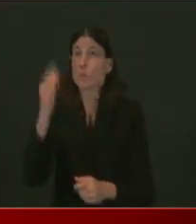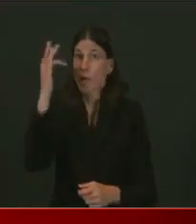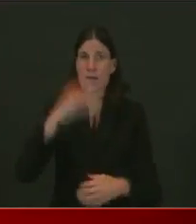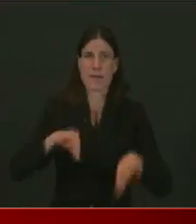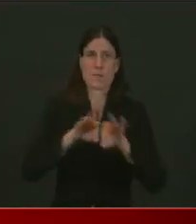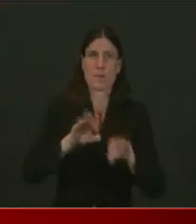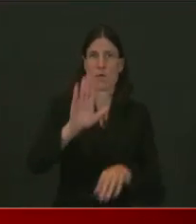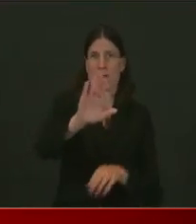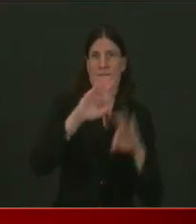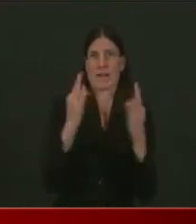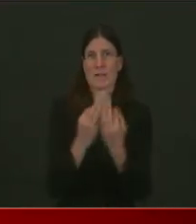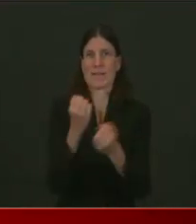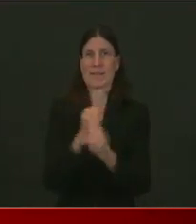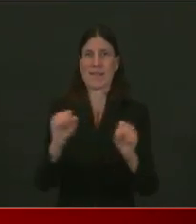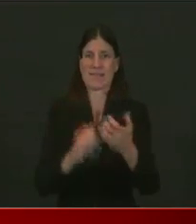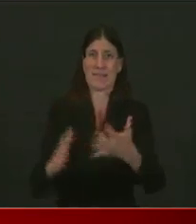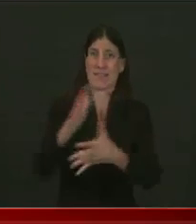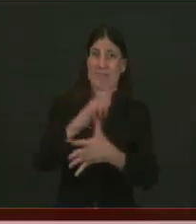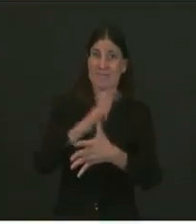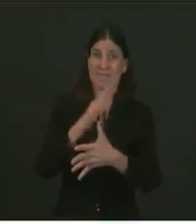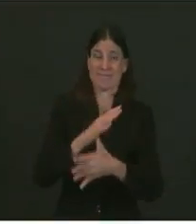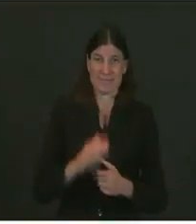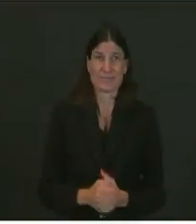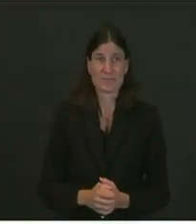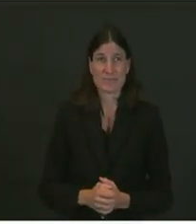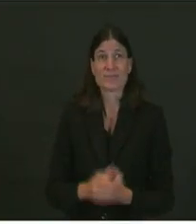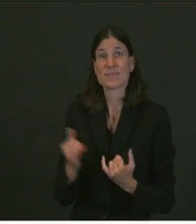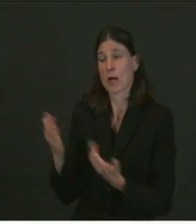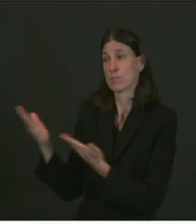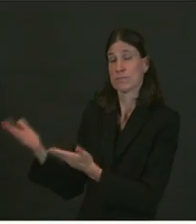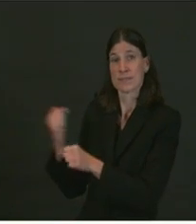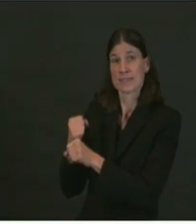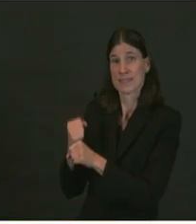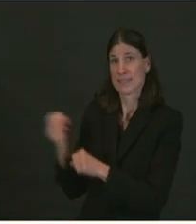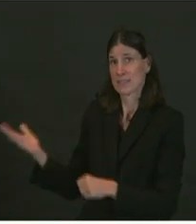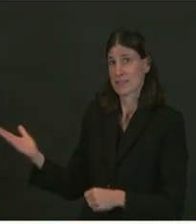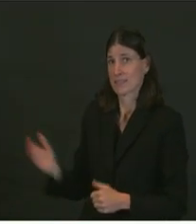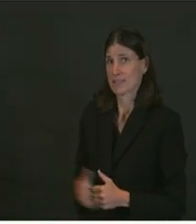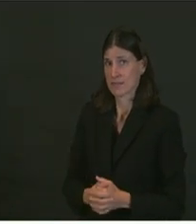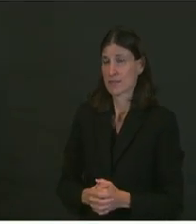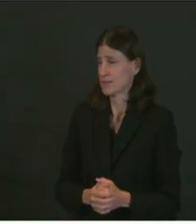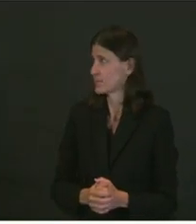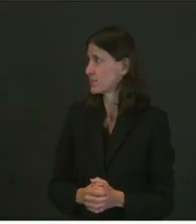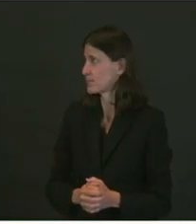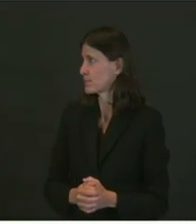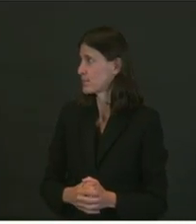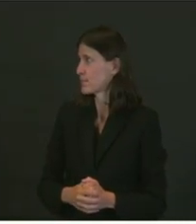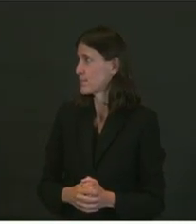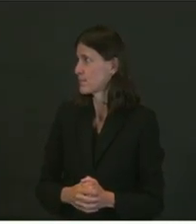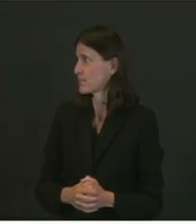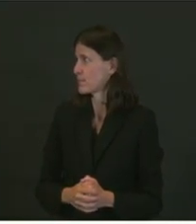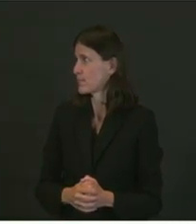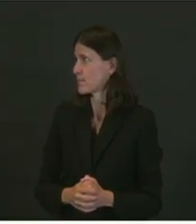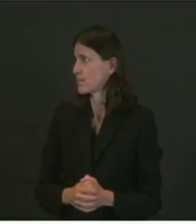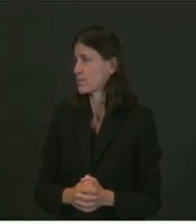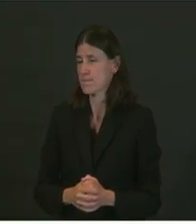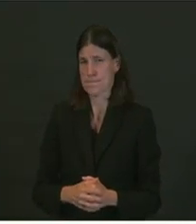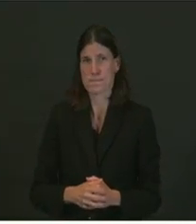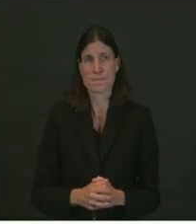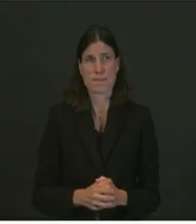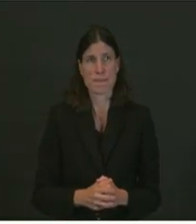start as we always do with the data. Please put that up on the slide. Again, it's another encouraging